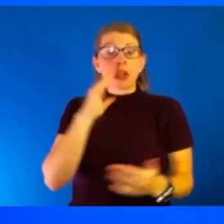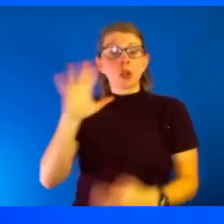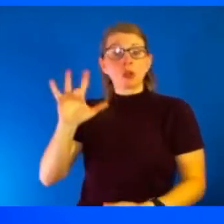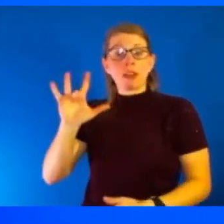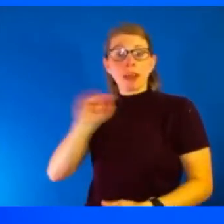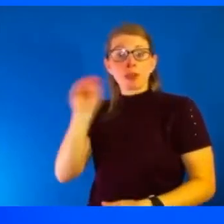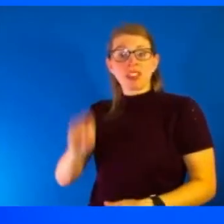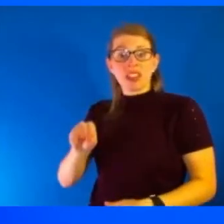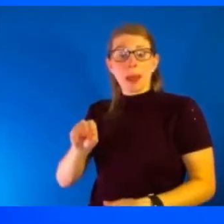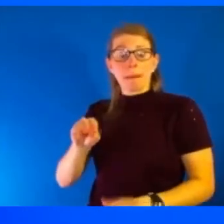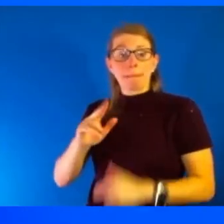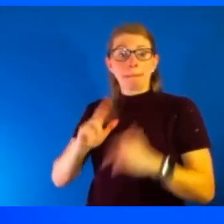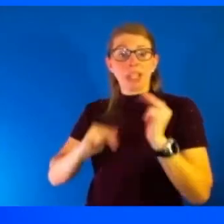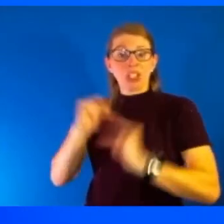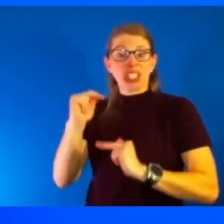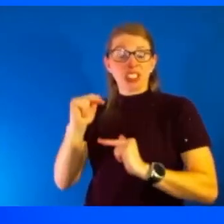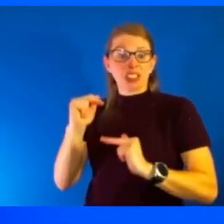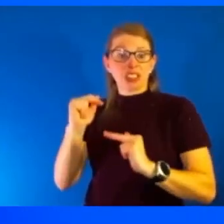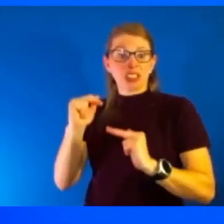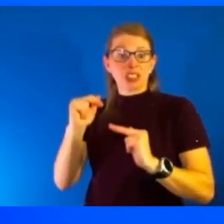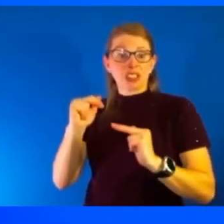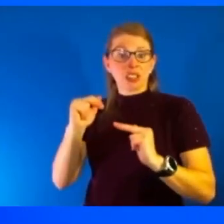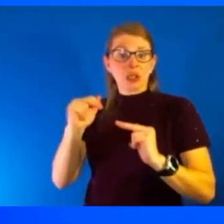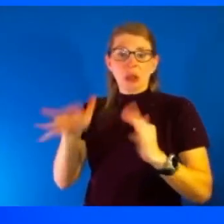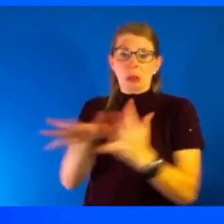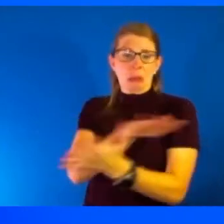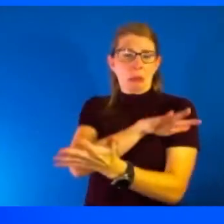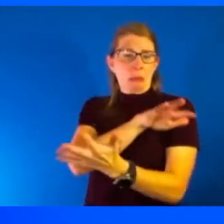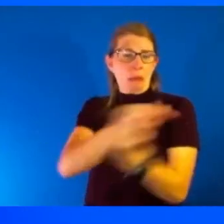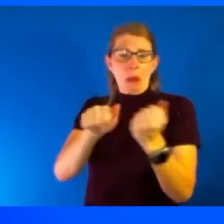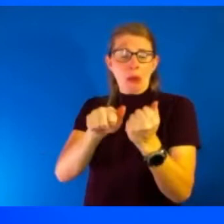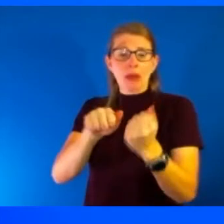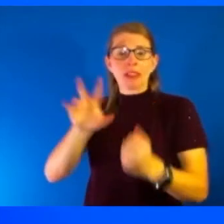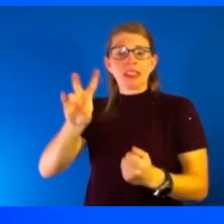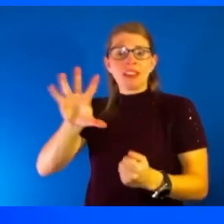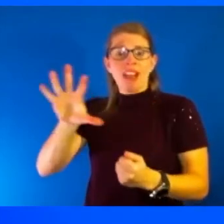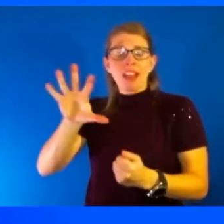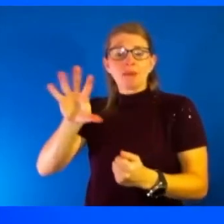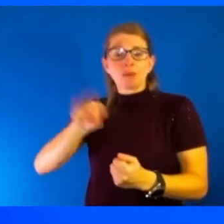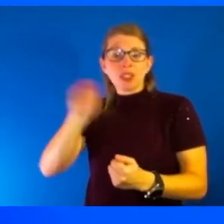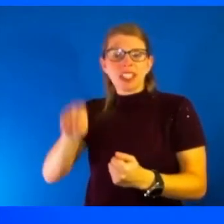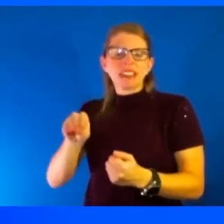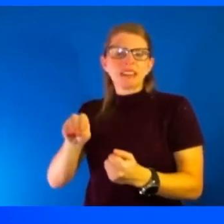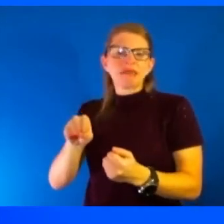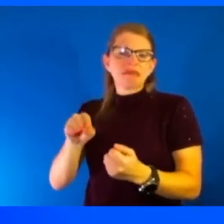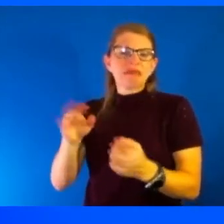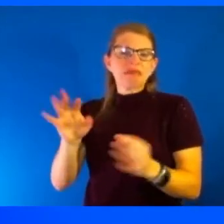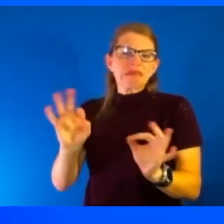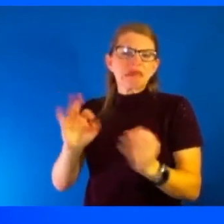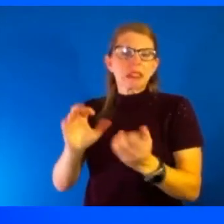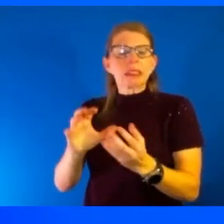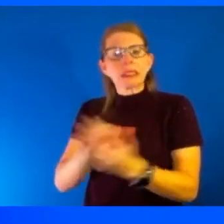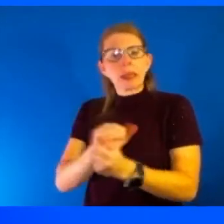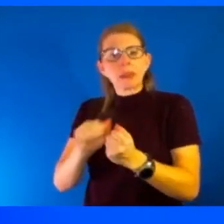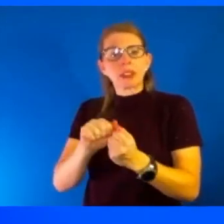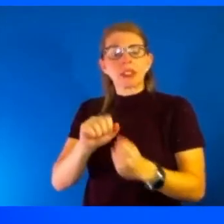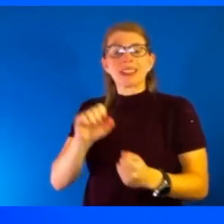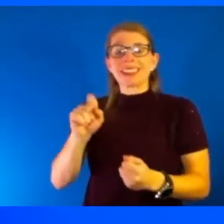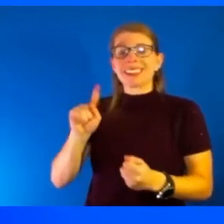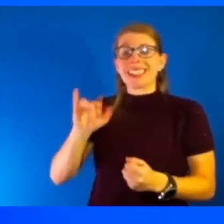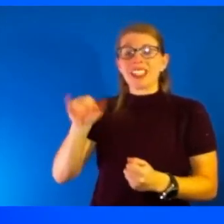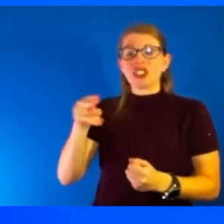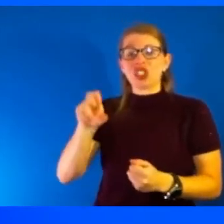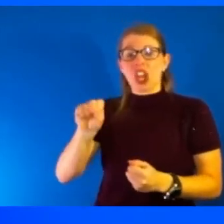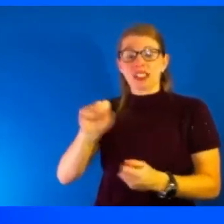Joplin were destroyed, 75 percent were damaged, including, you know, St. John's Regional Medical Center. And with the medical center